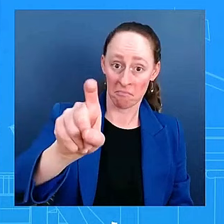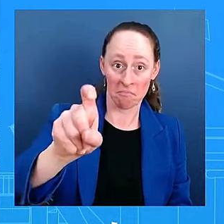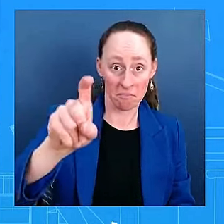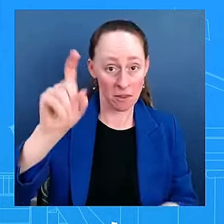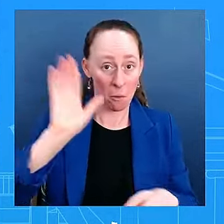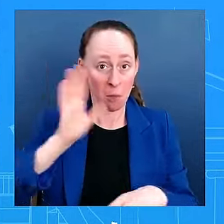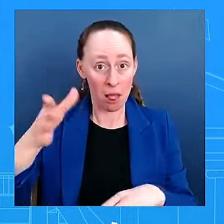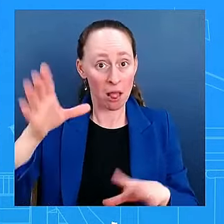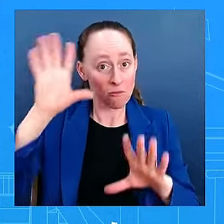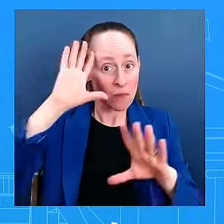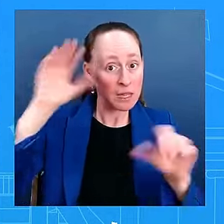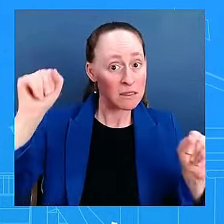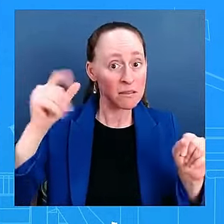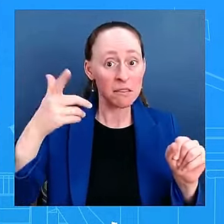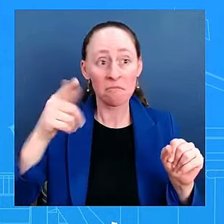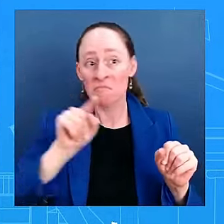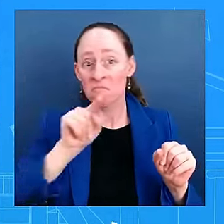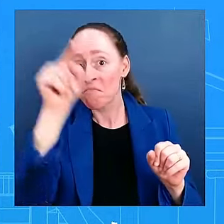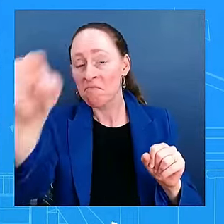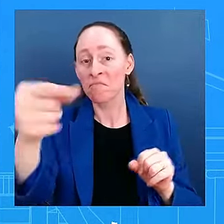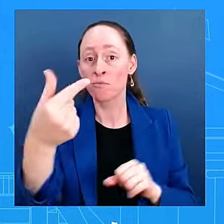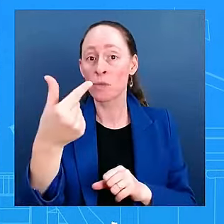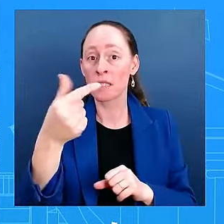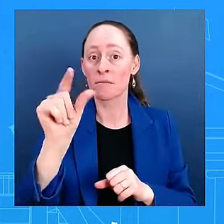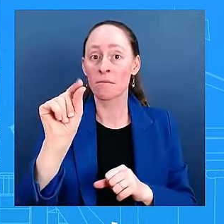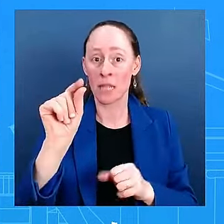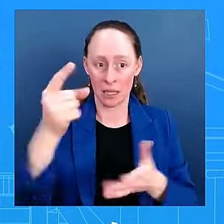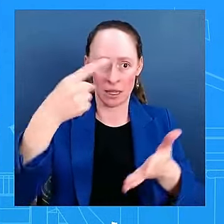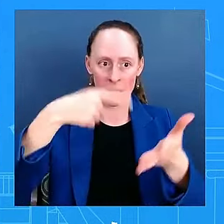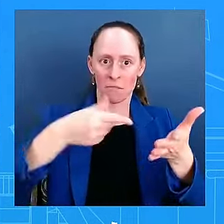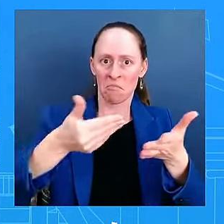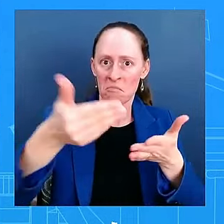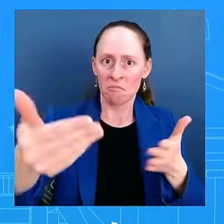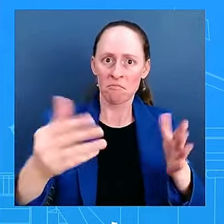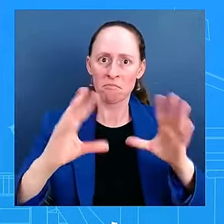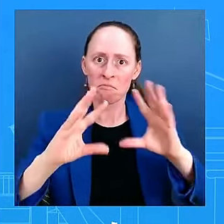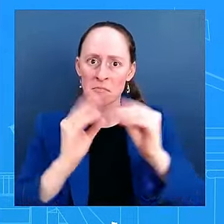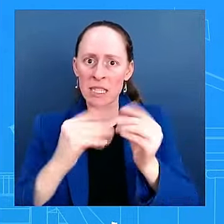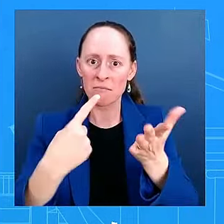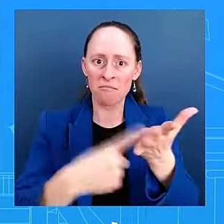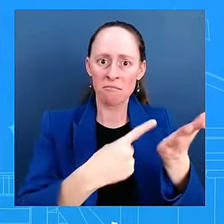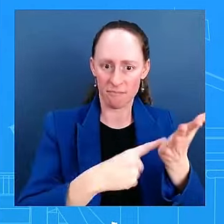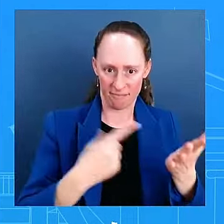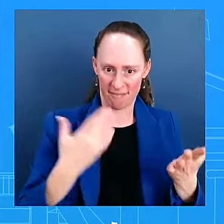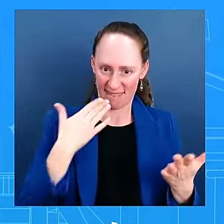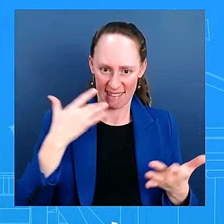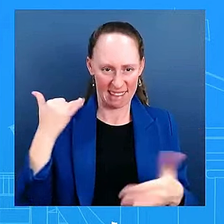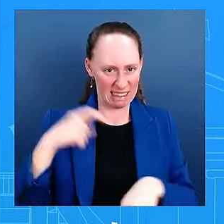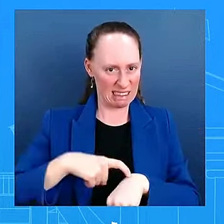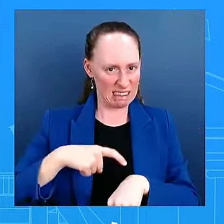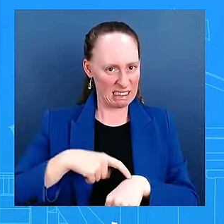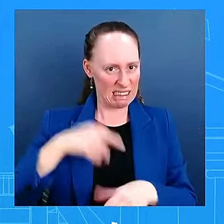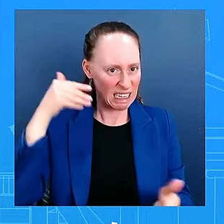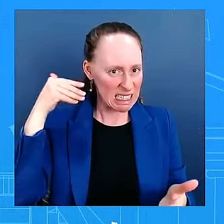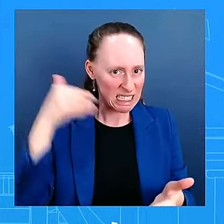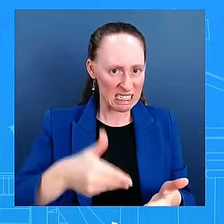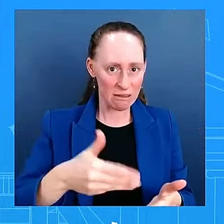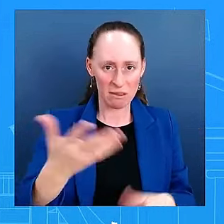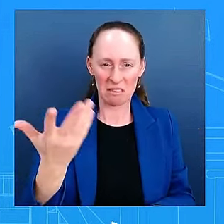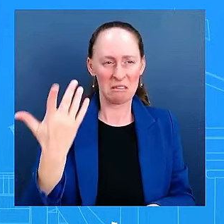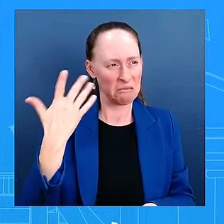there's such little time in office, what does he aim to do there, accomplish there? So look, he is planning to attend both